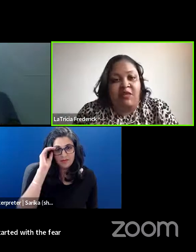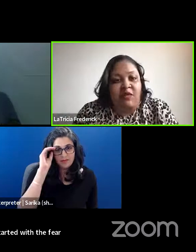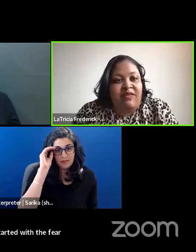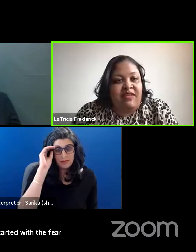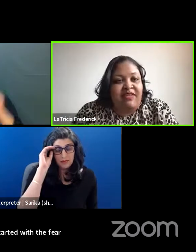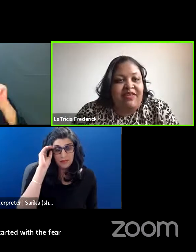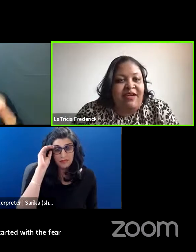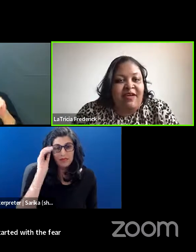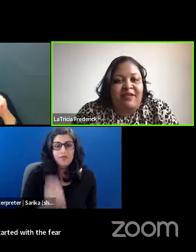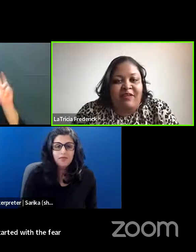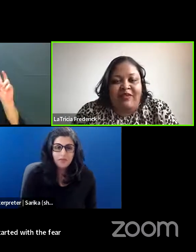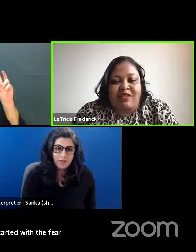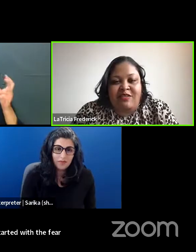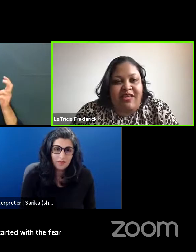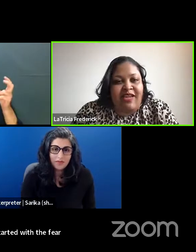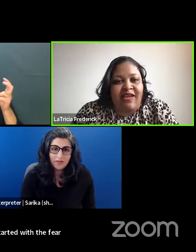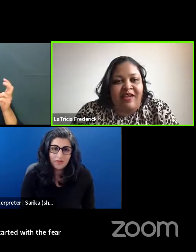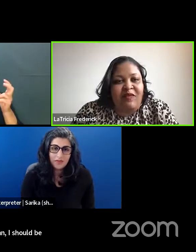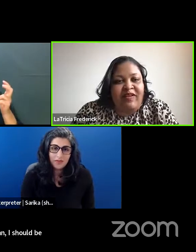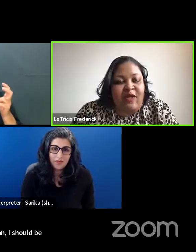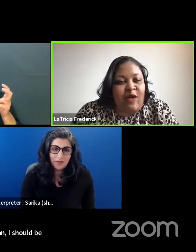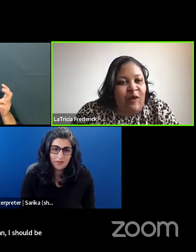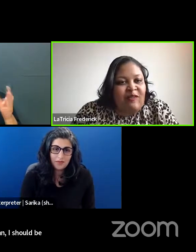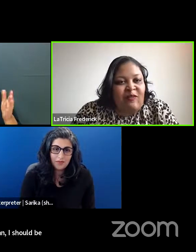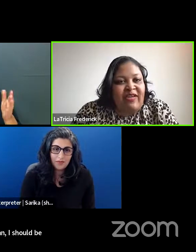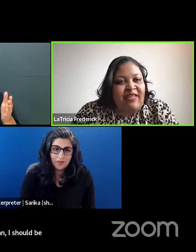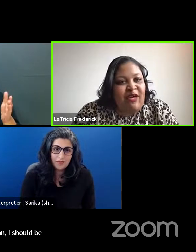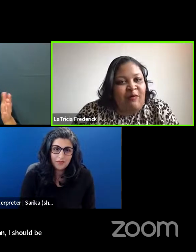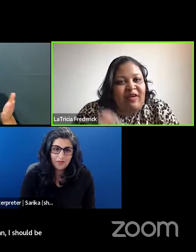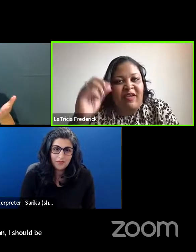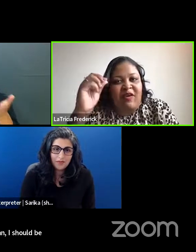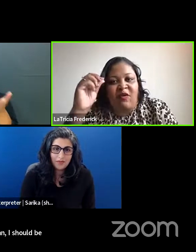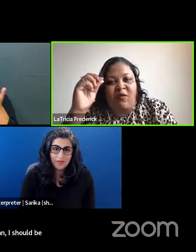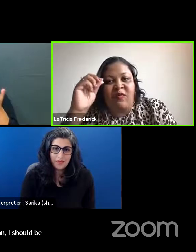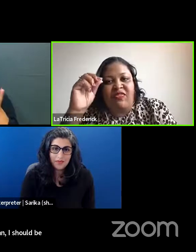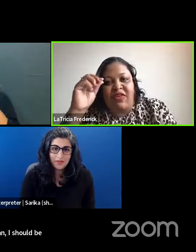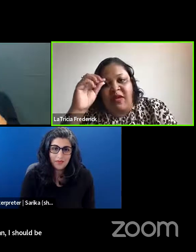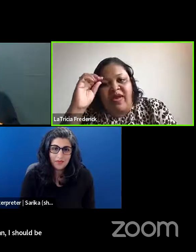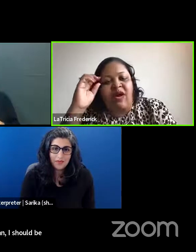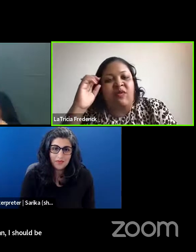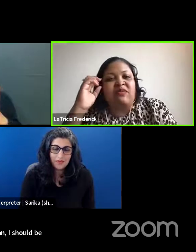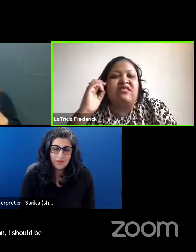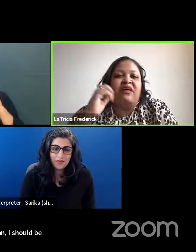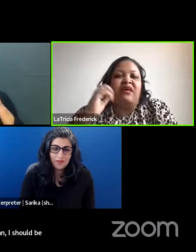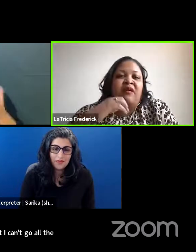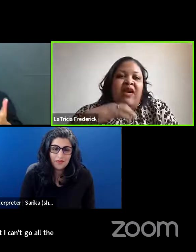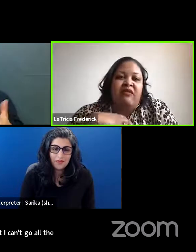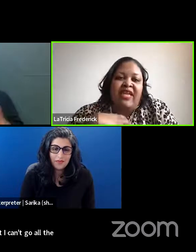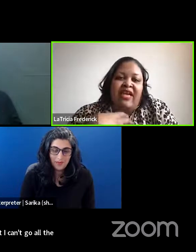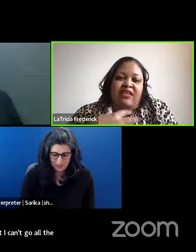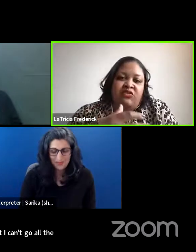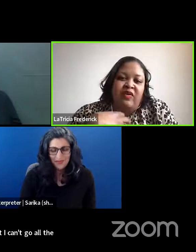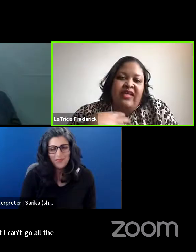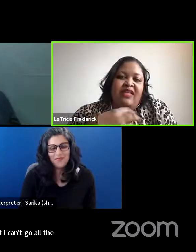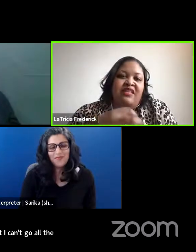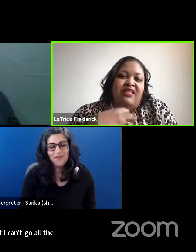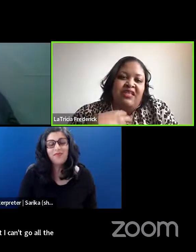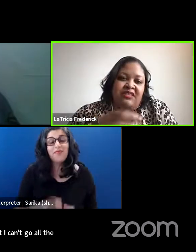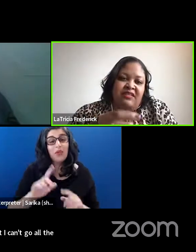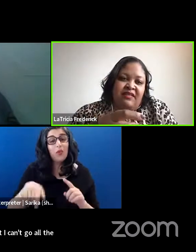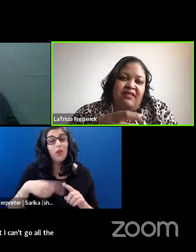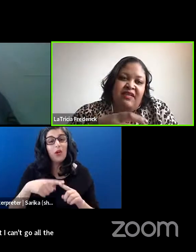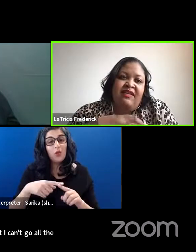able to quote the, the, the research, I can't go with, go all the way there. But when we think about our natural